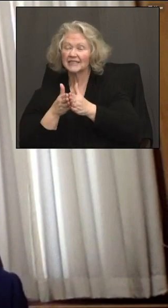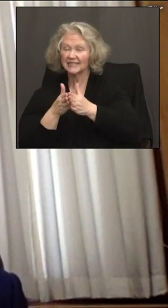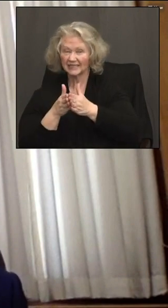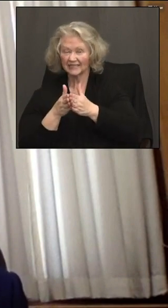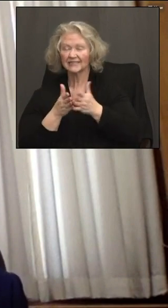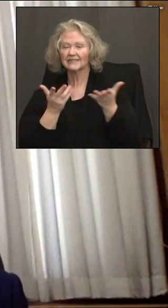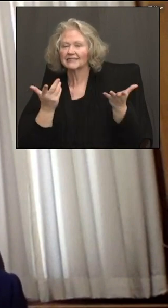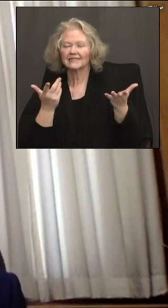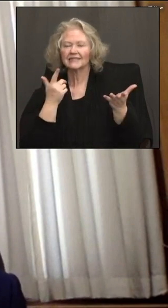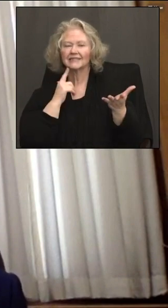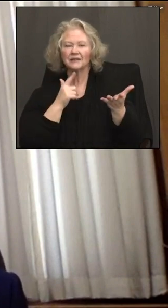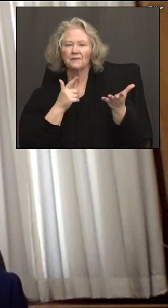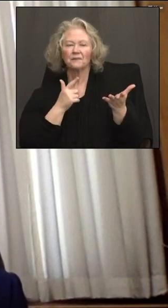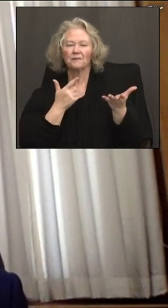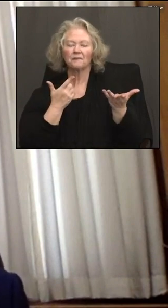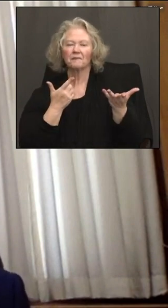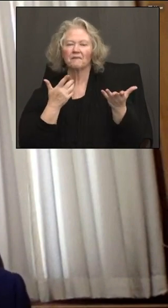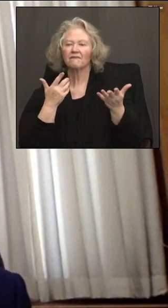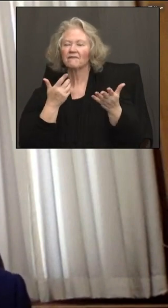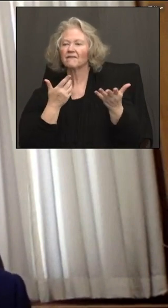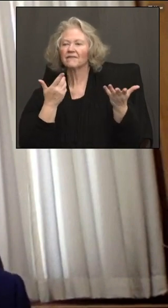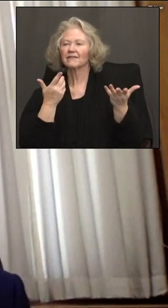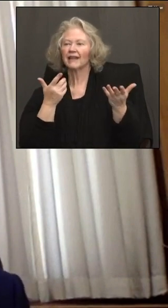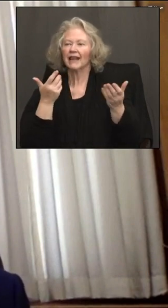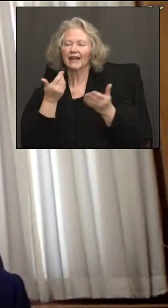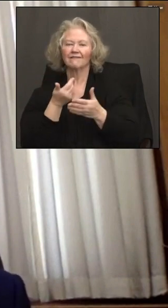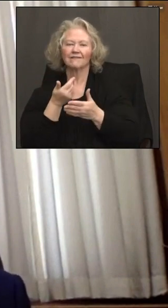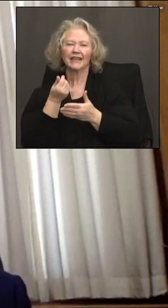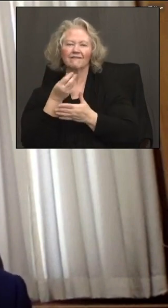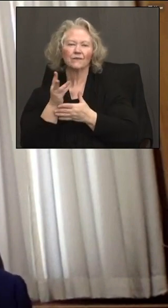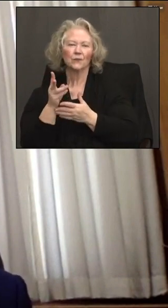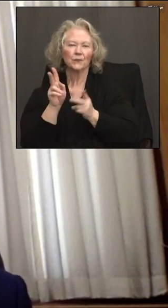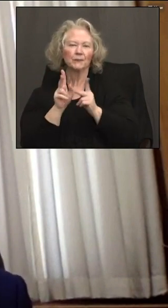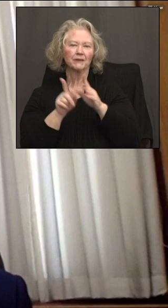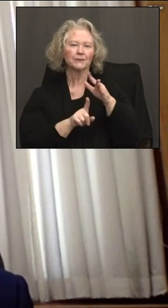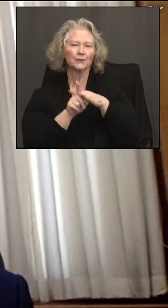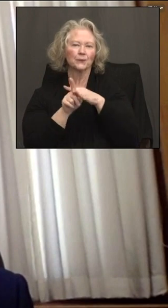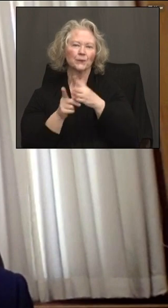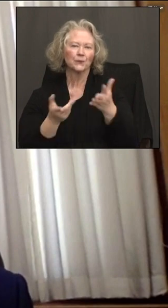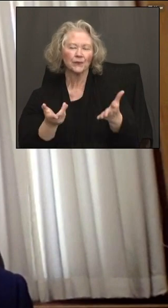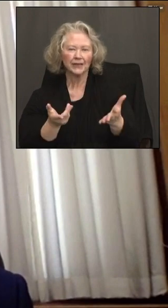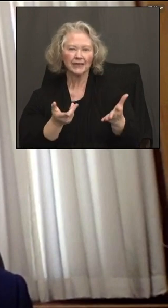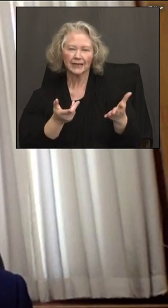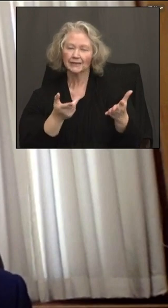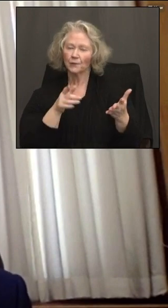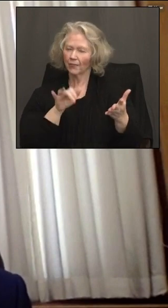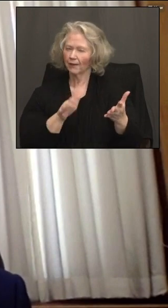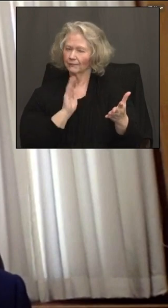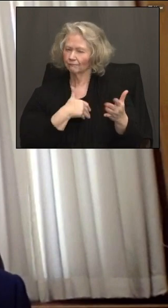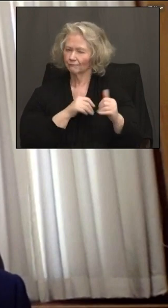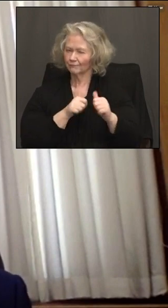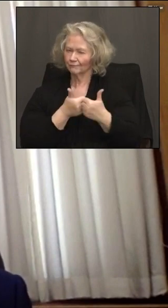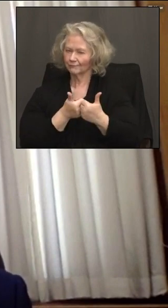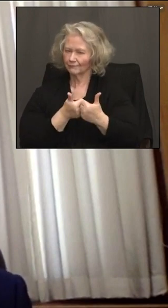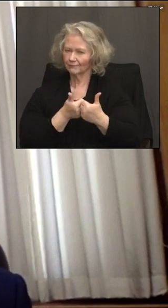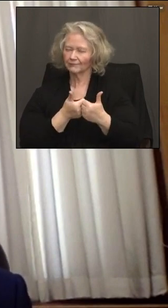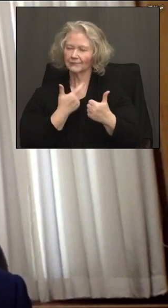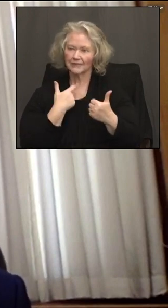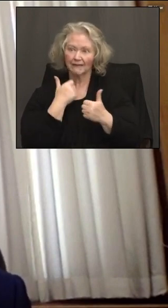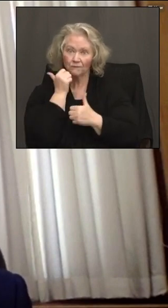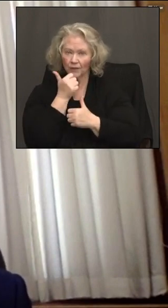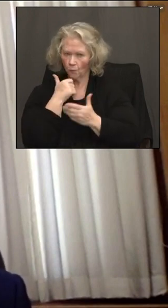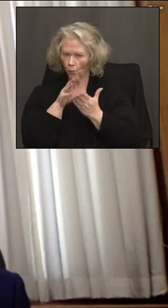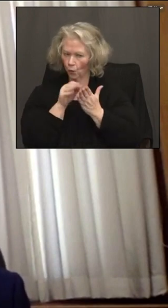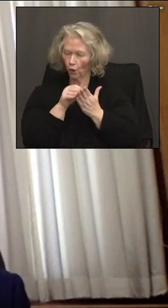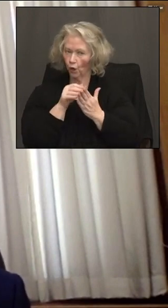governor alluded to earlier, that were very lightly attended. So, you know, this is the work that's in front of us right now. We're learning every day